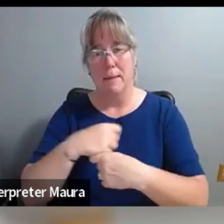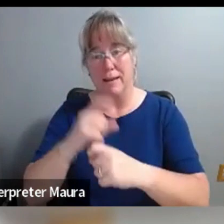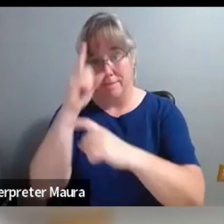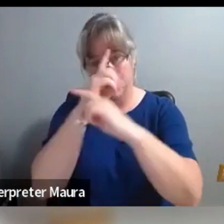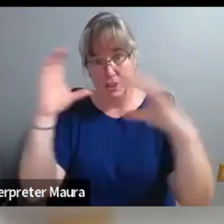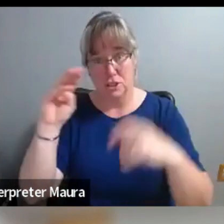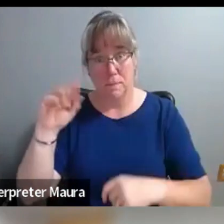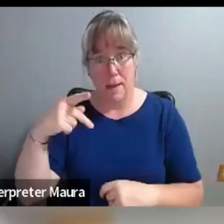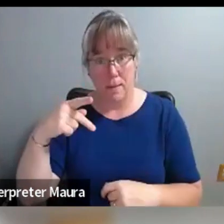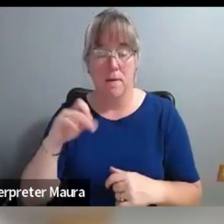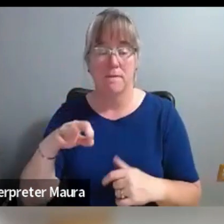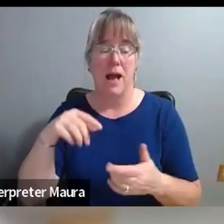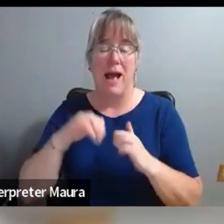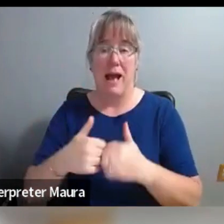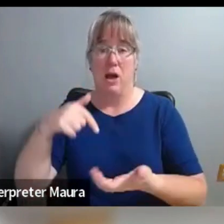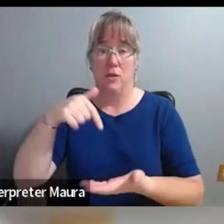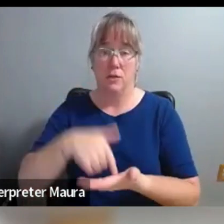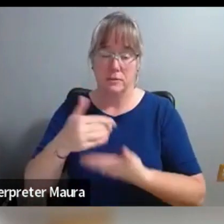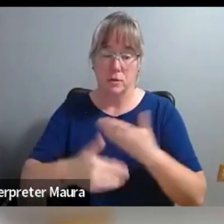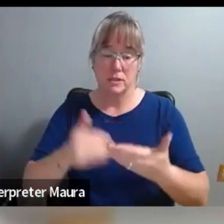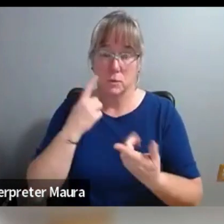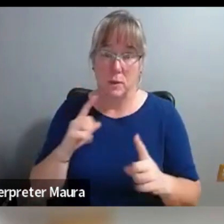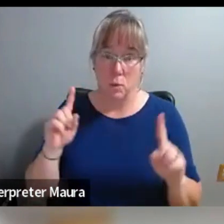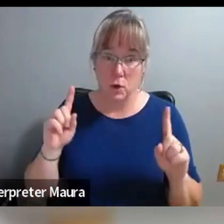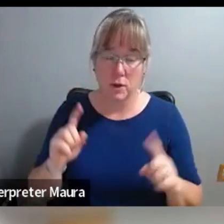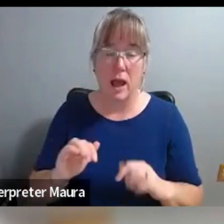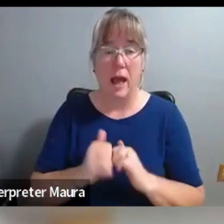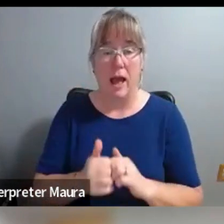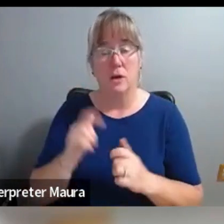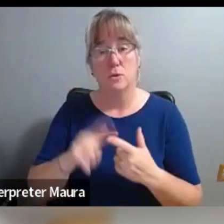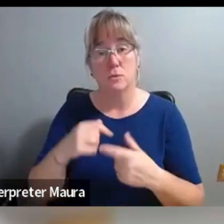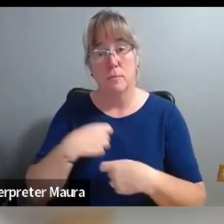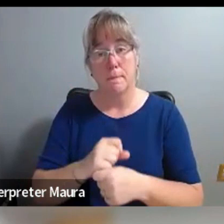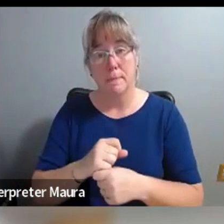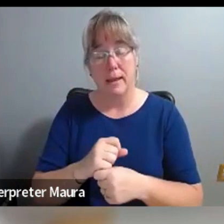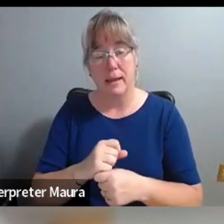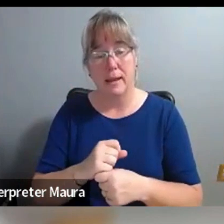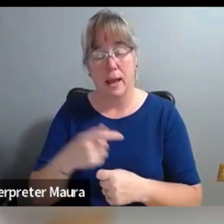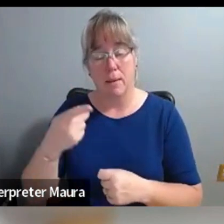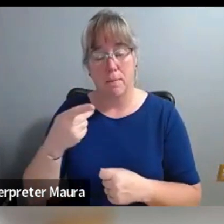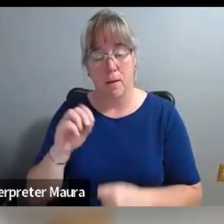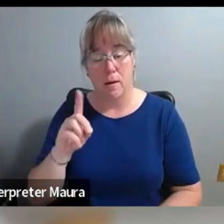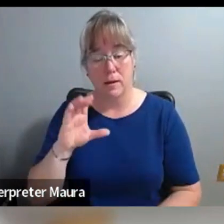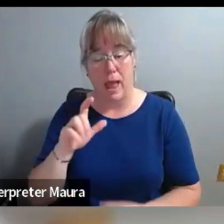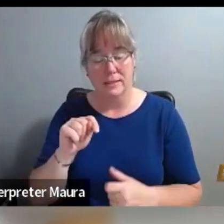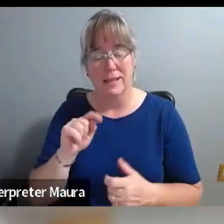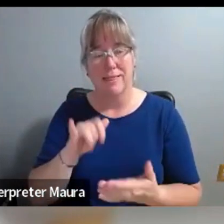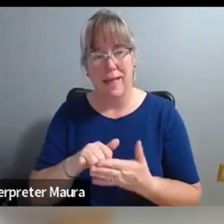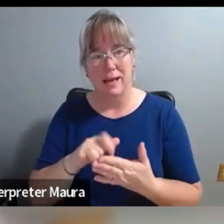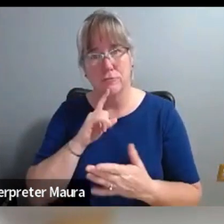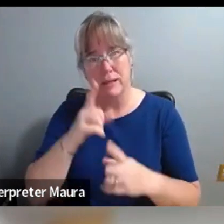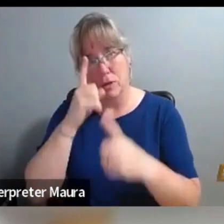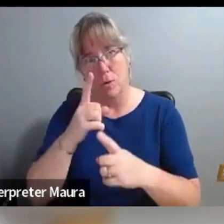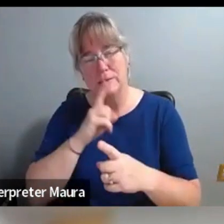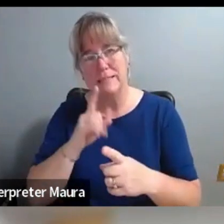how the process was going to work, how you make a participatory podcast, which was something